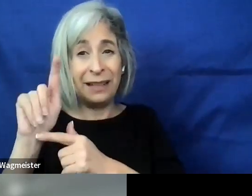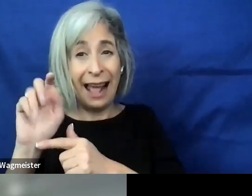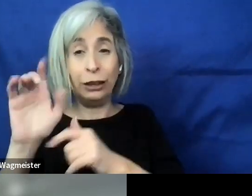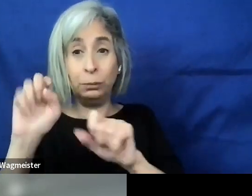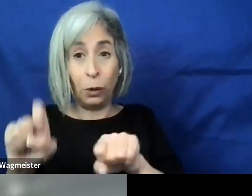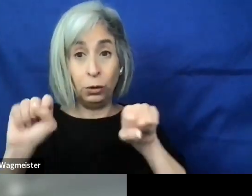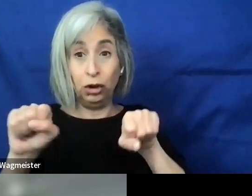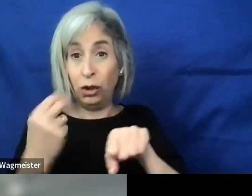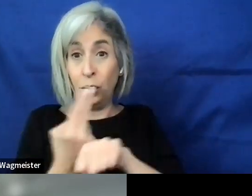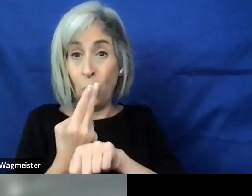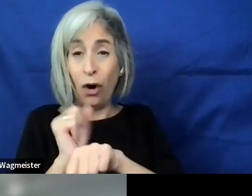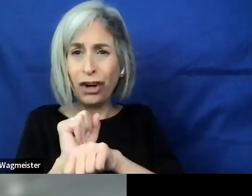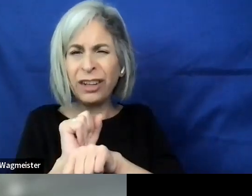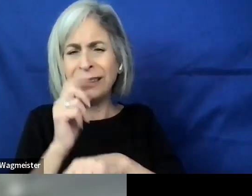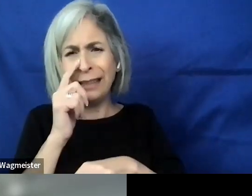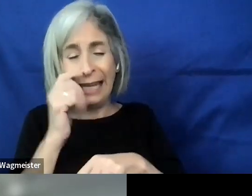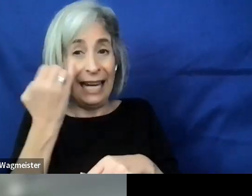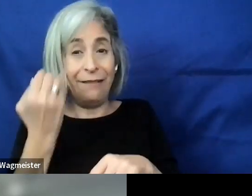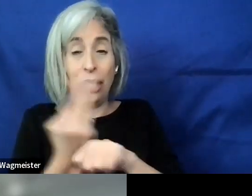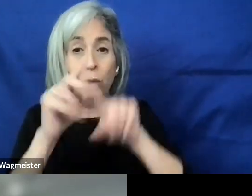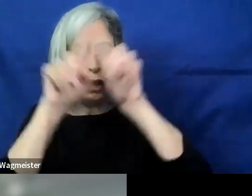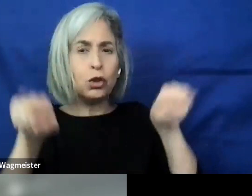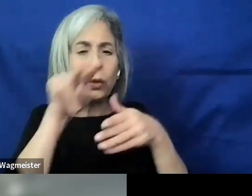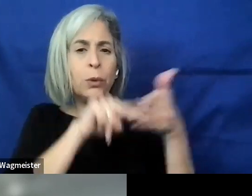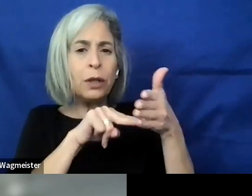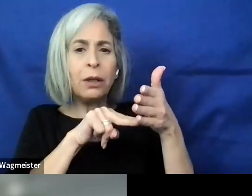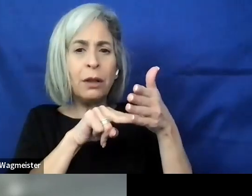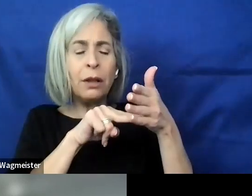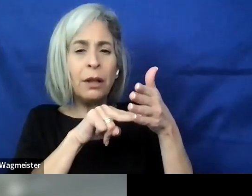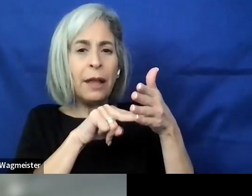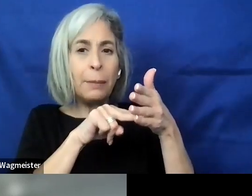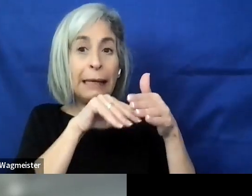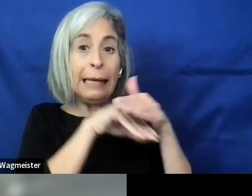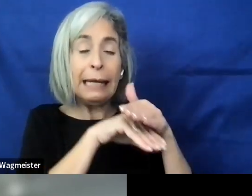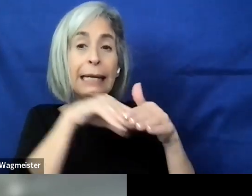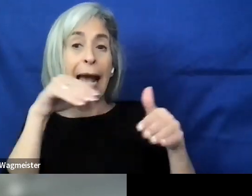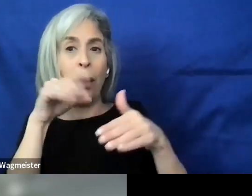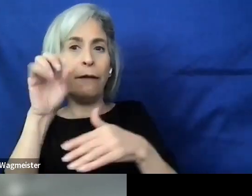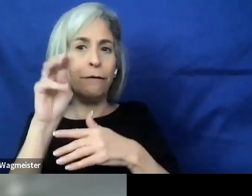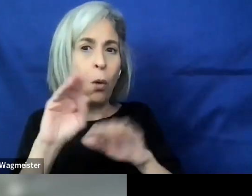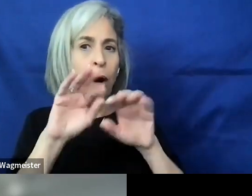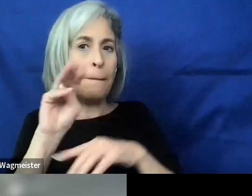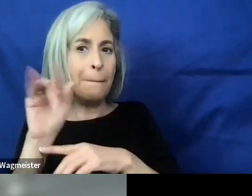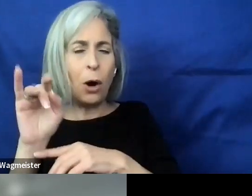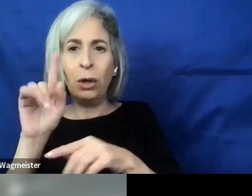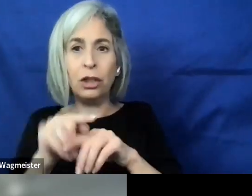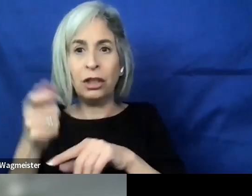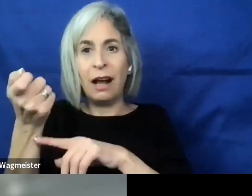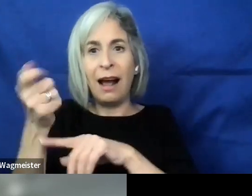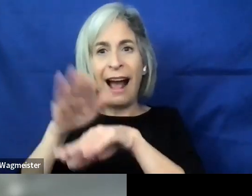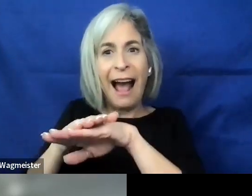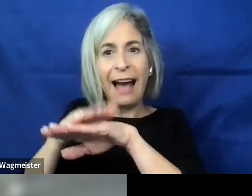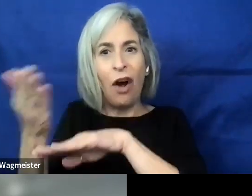and they don't know that when they use their screen reader, they're going to drop in and out of forms mode, and they need to turn that off, but they can't press escape,